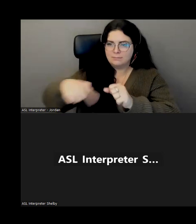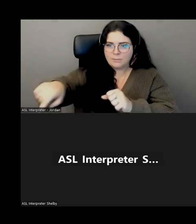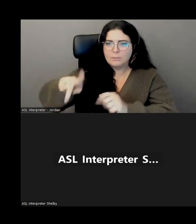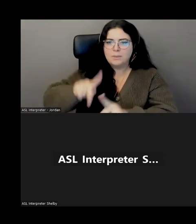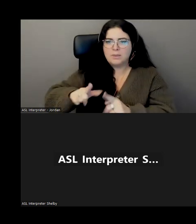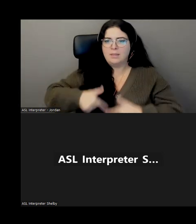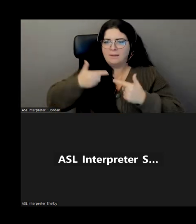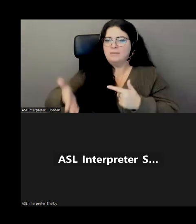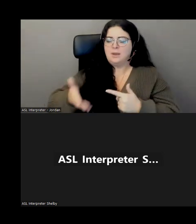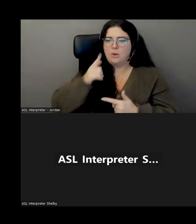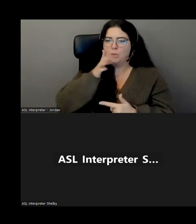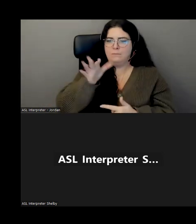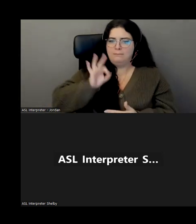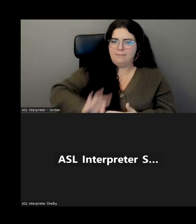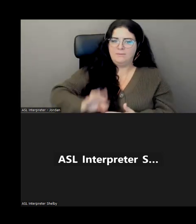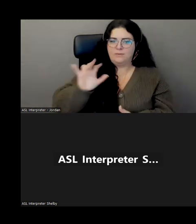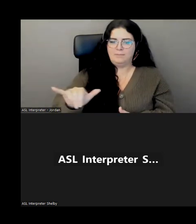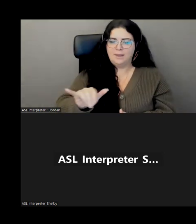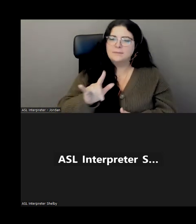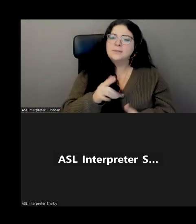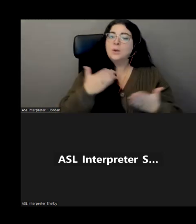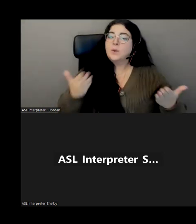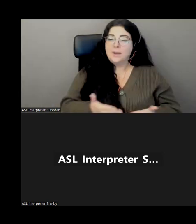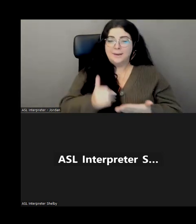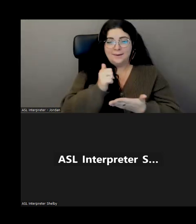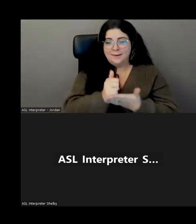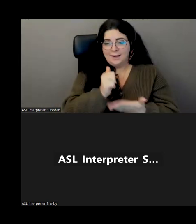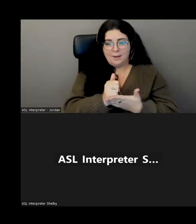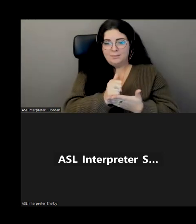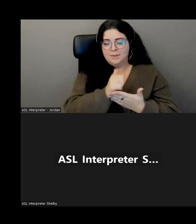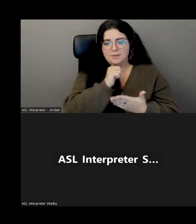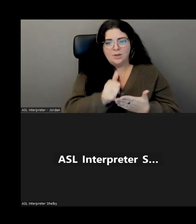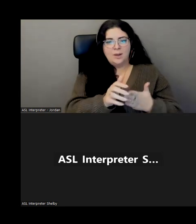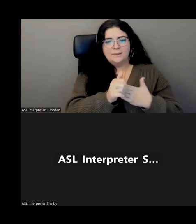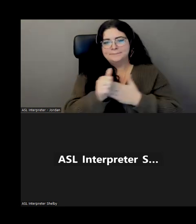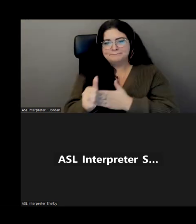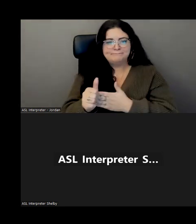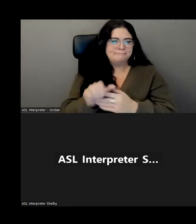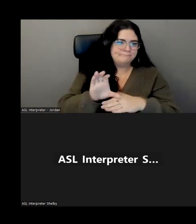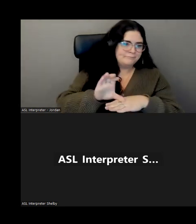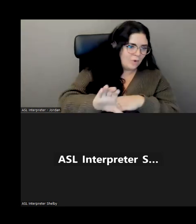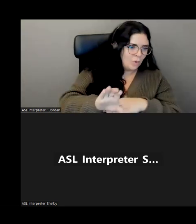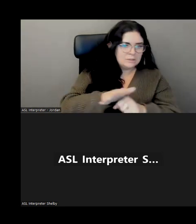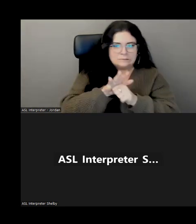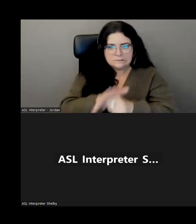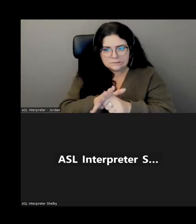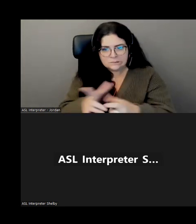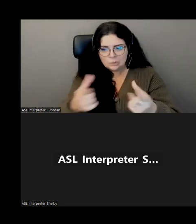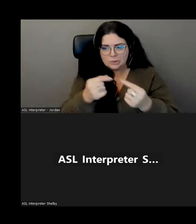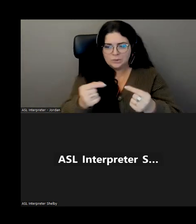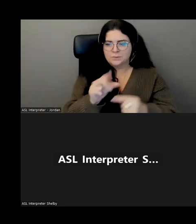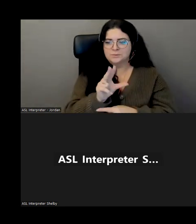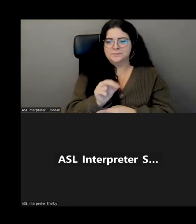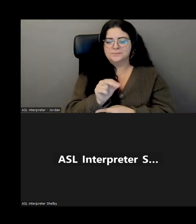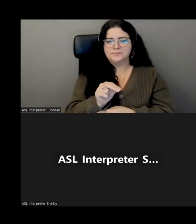We are here to help. That is what we are here to do. We are not here to guide or to pressure. We don't do